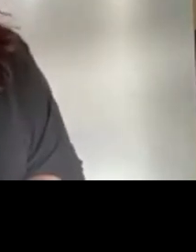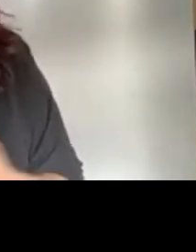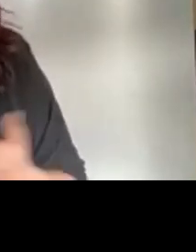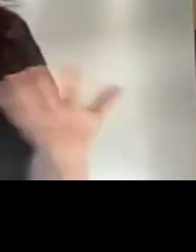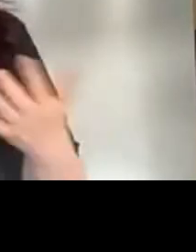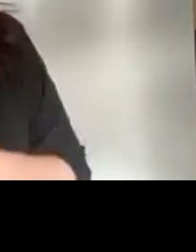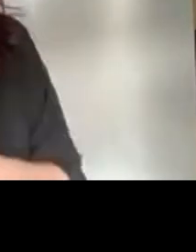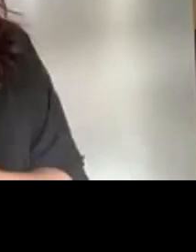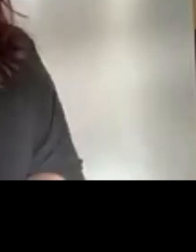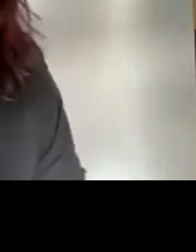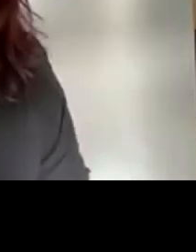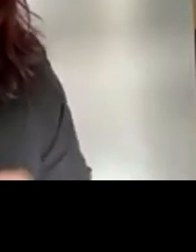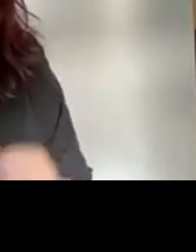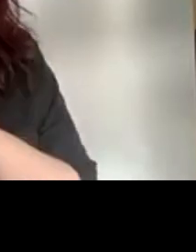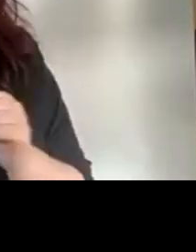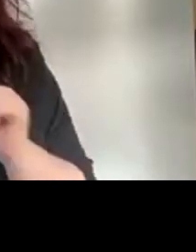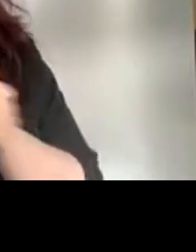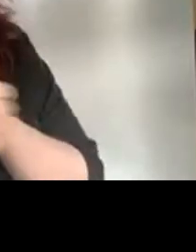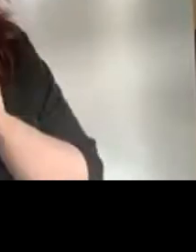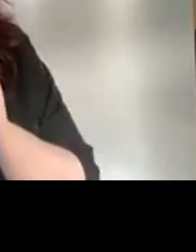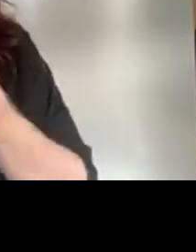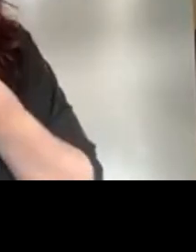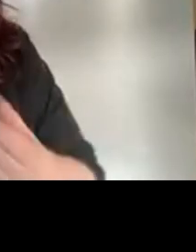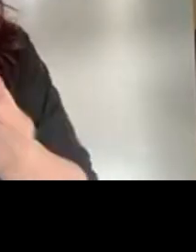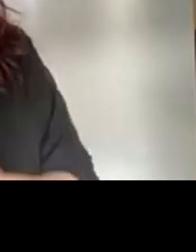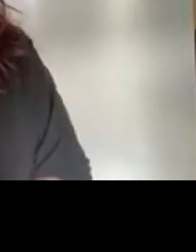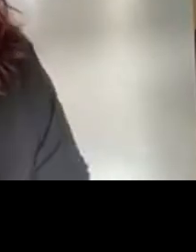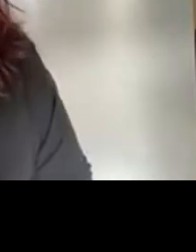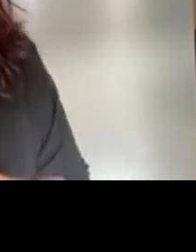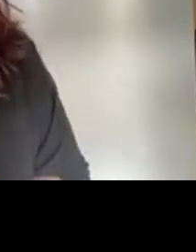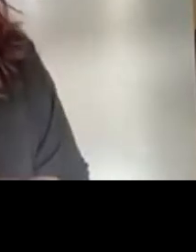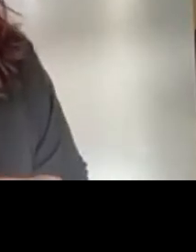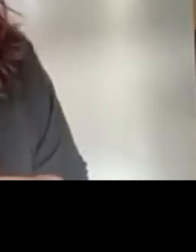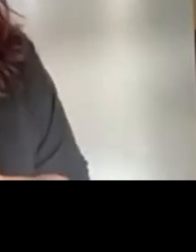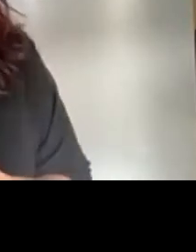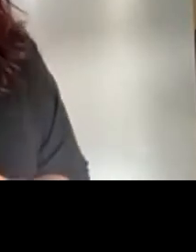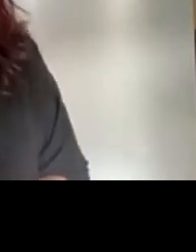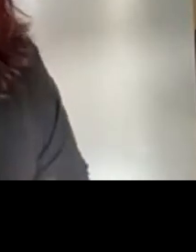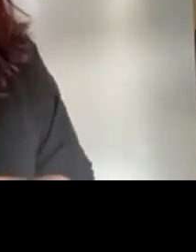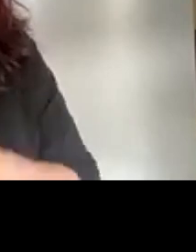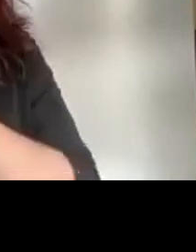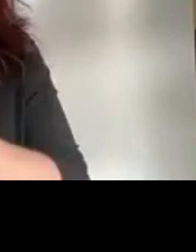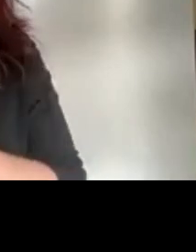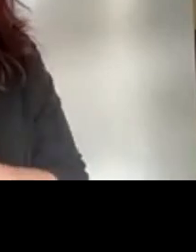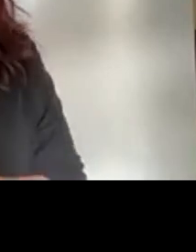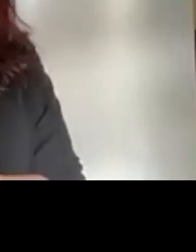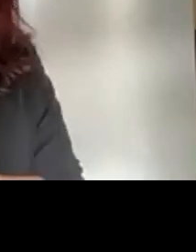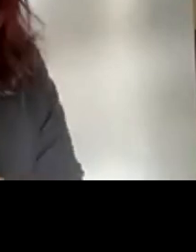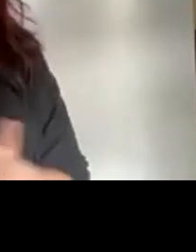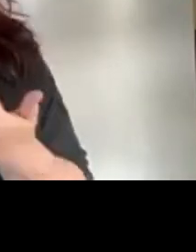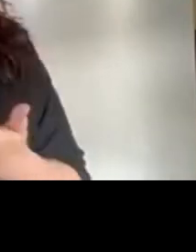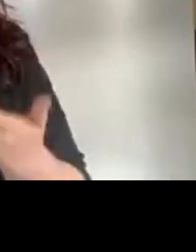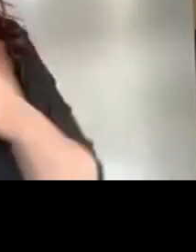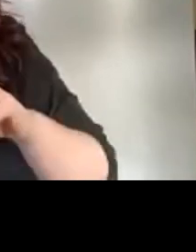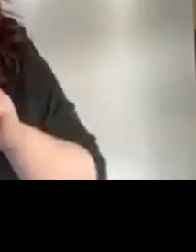that we have a smooth running order today. If you would like to have your camera on that is up to you but if your internet is unstable